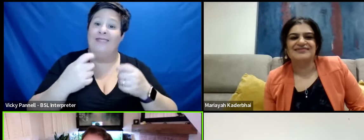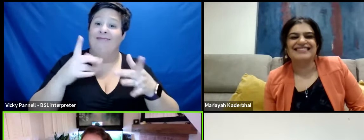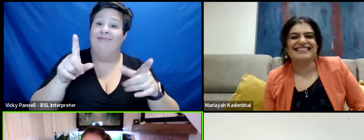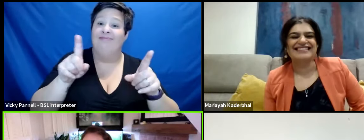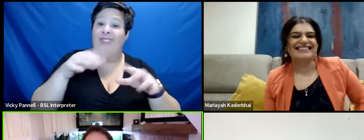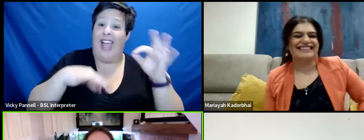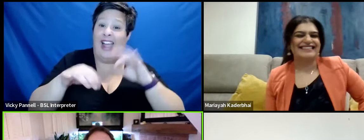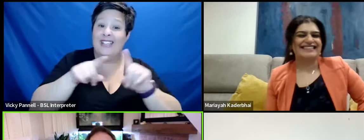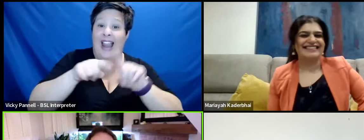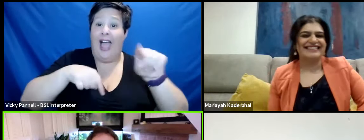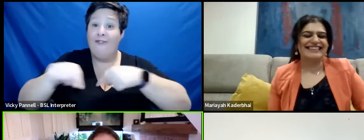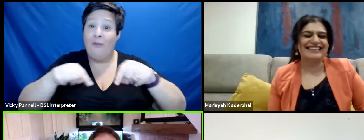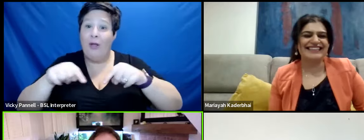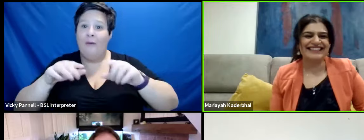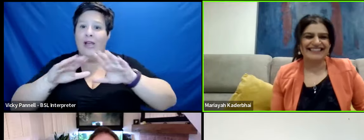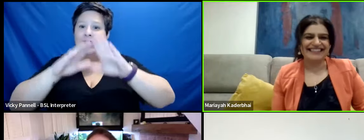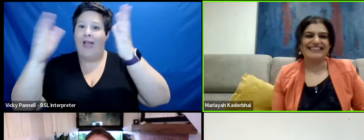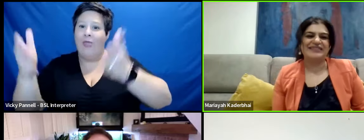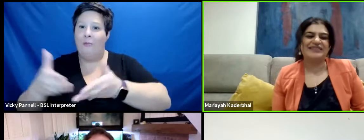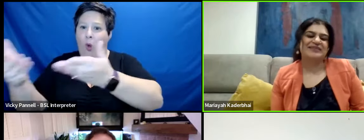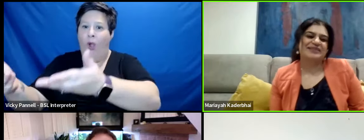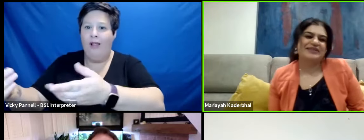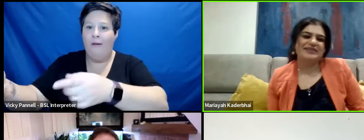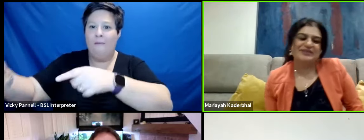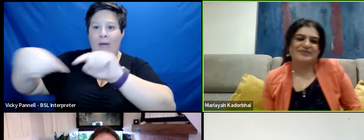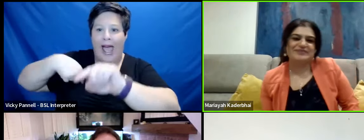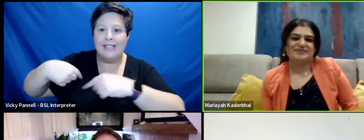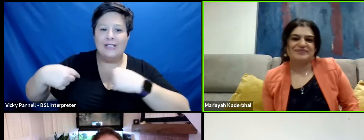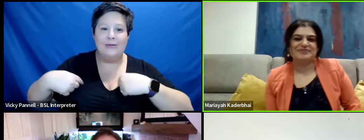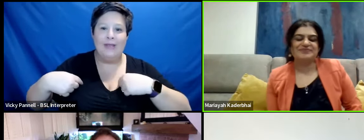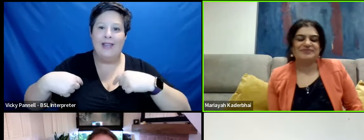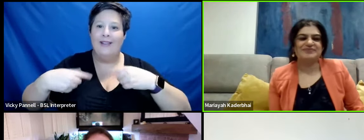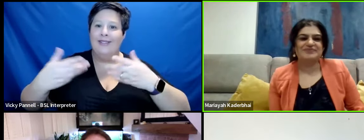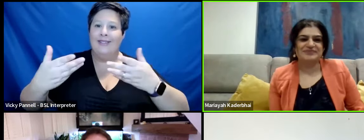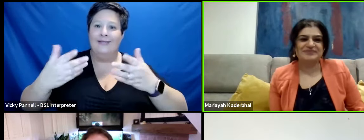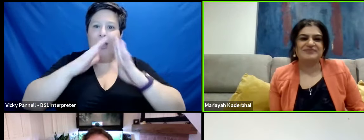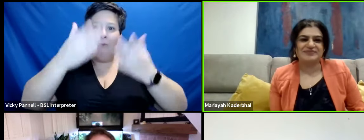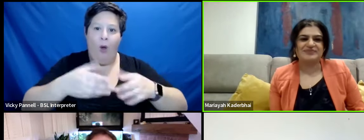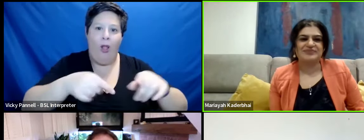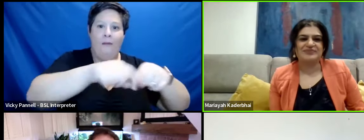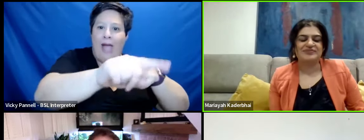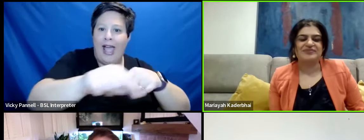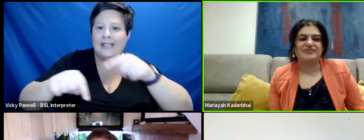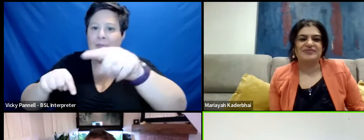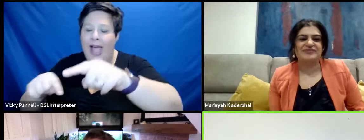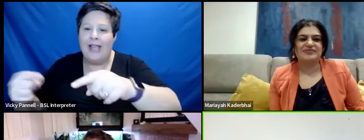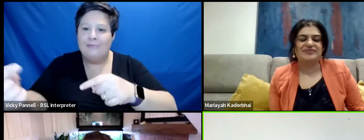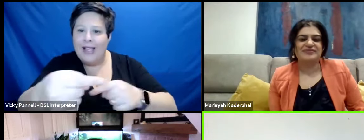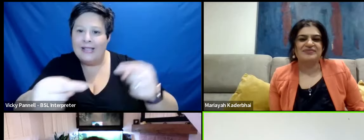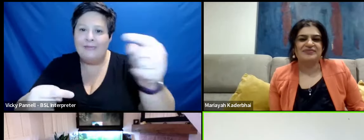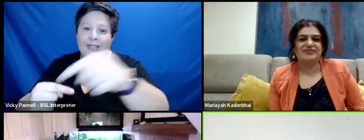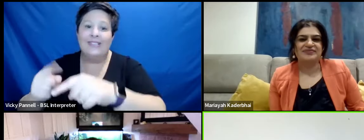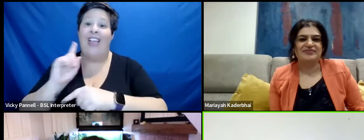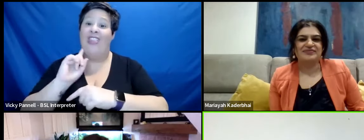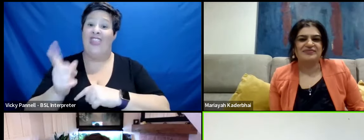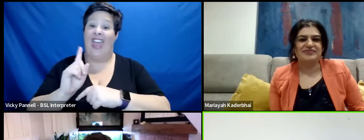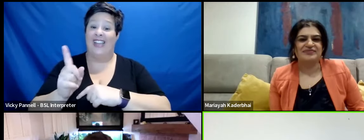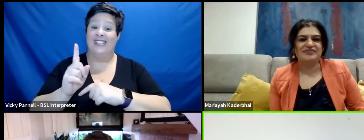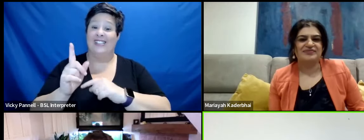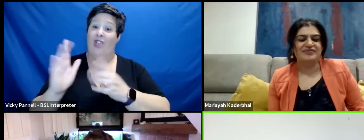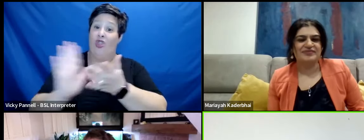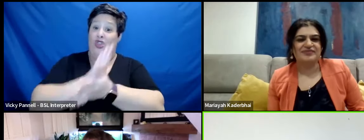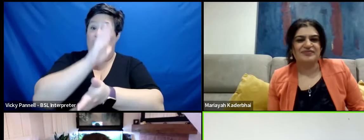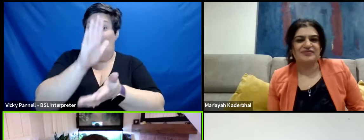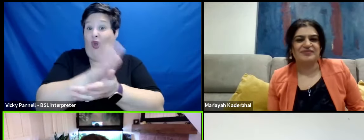and it's passing the ball to me. Passing the ball, you're just passing the ball to each other all the time do you know what I mean? And that's, that's the